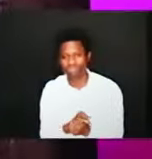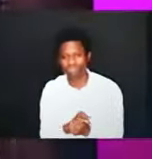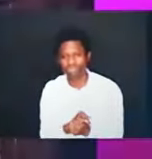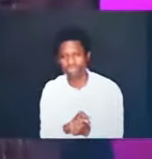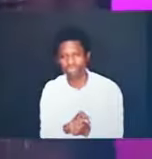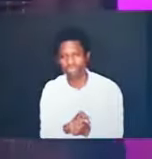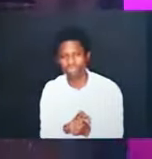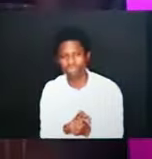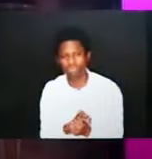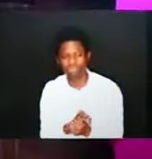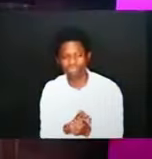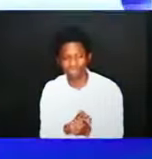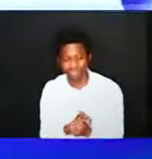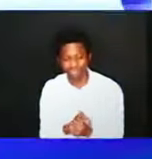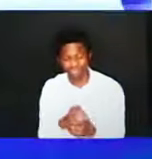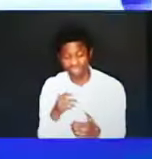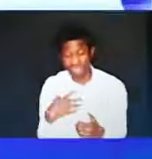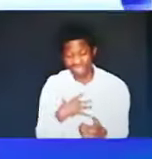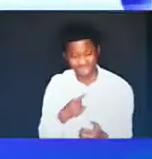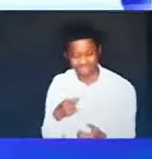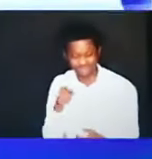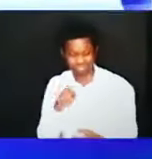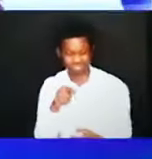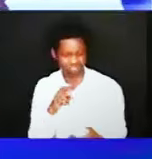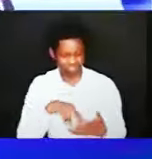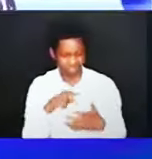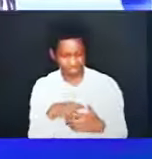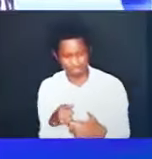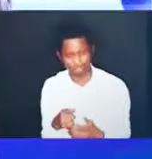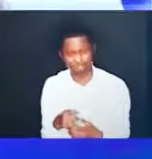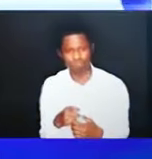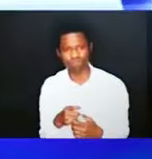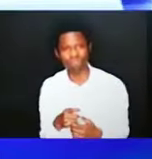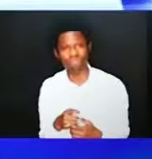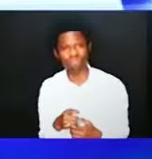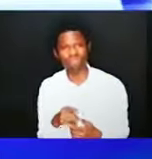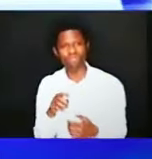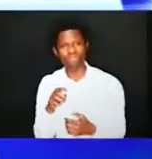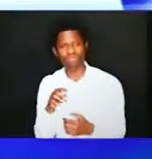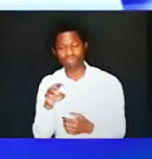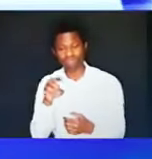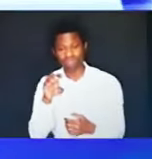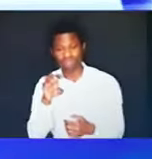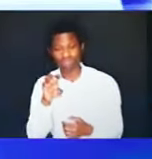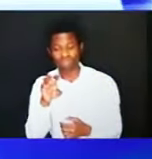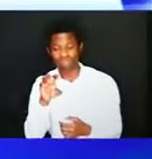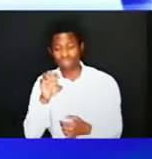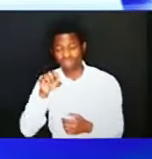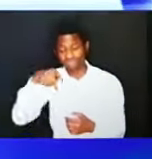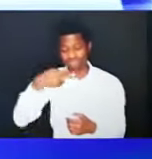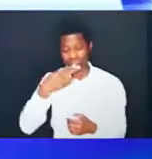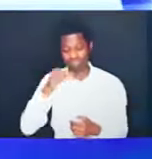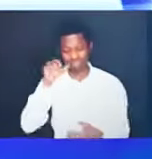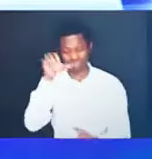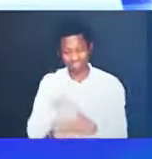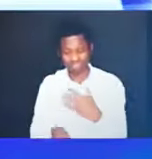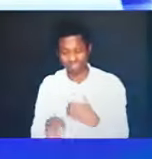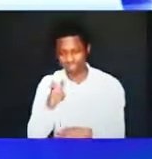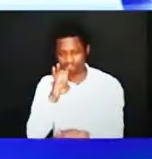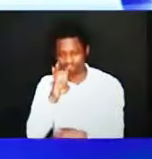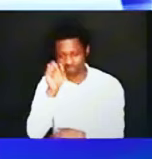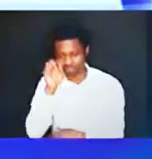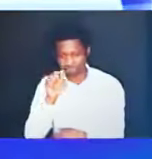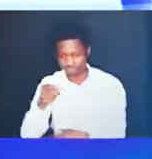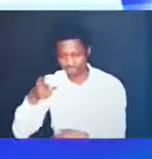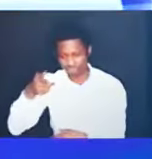the first day I chanced on 4 24 as you say Ephesians 4 24 I chanced